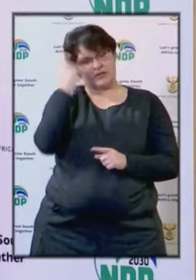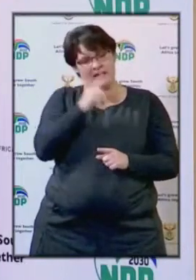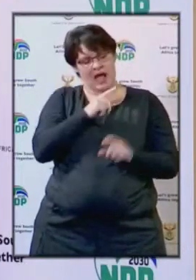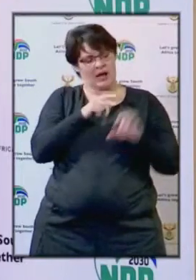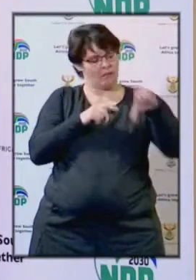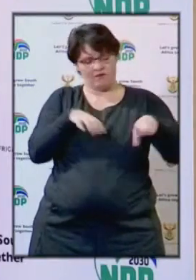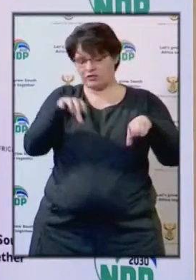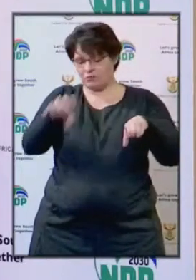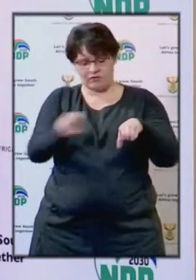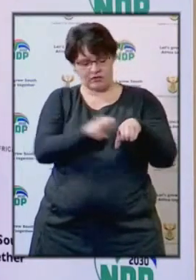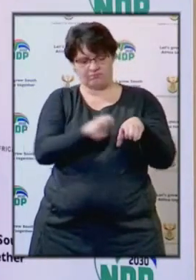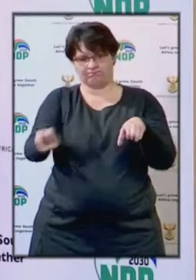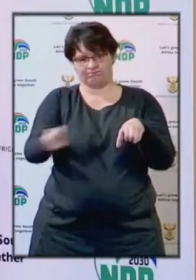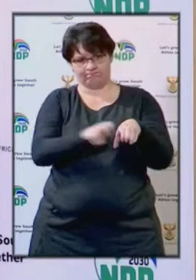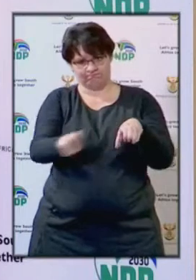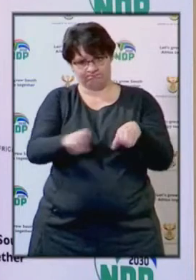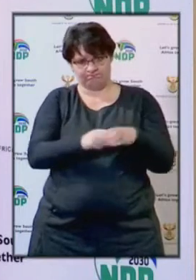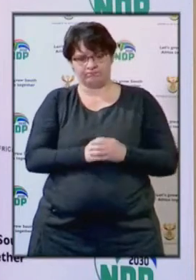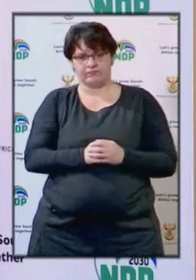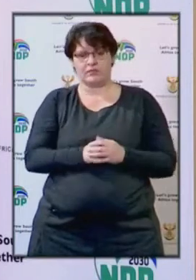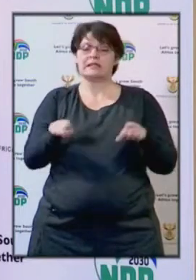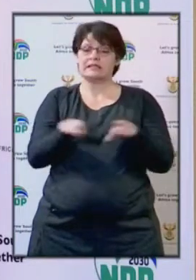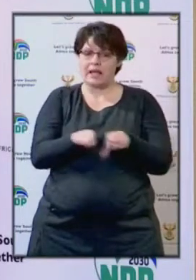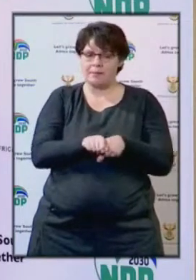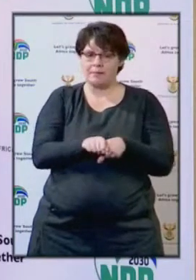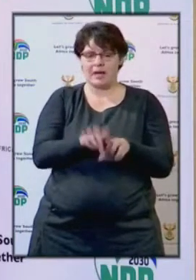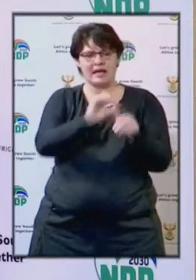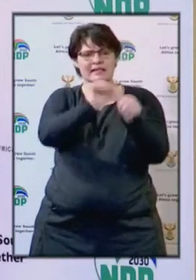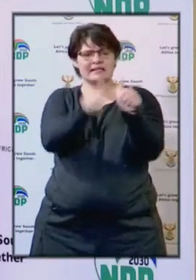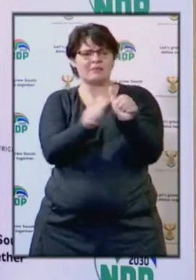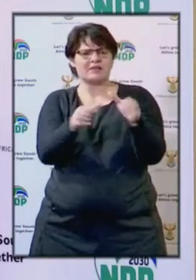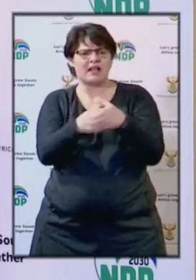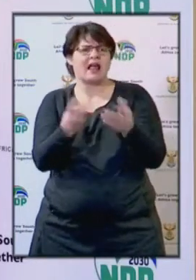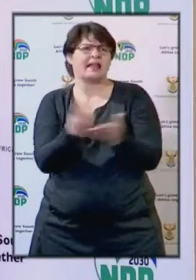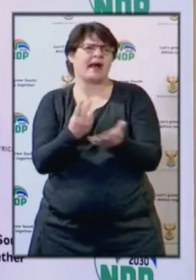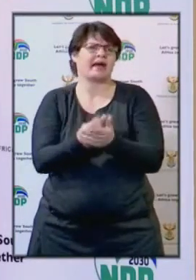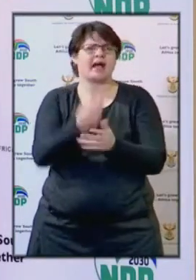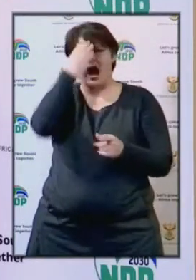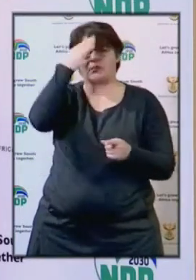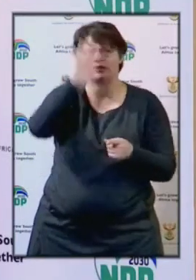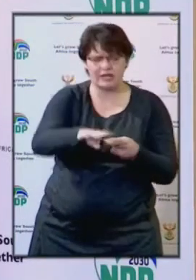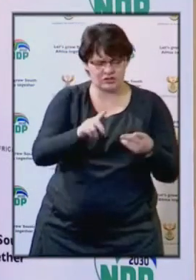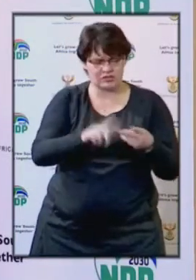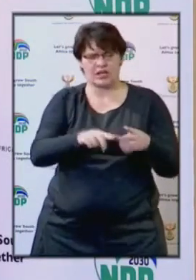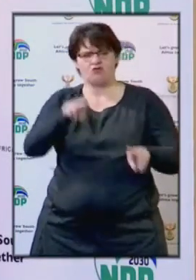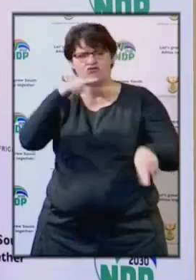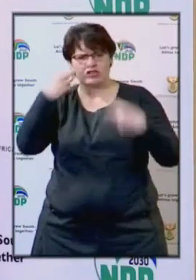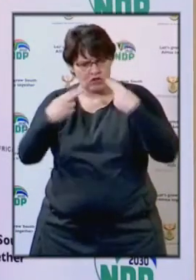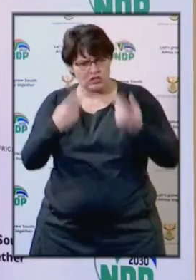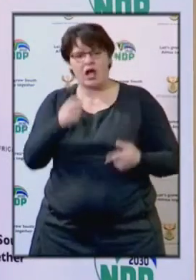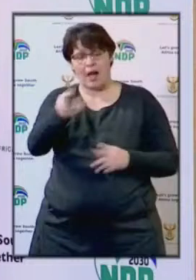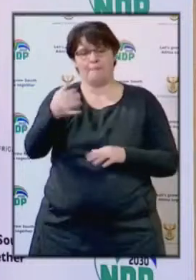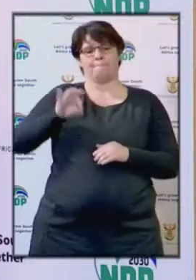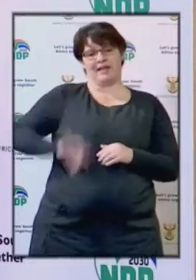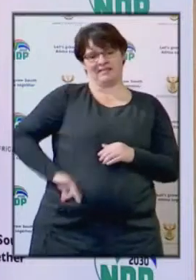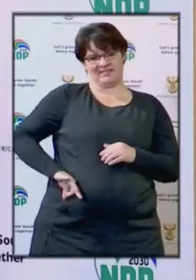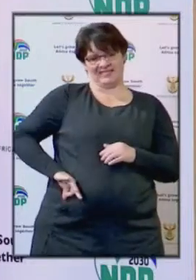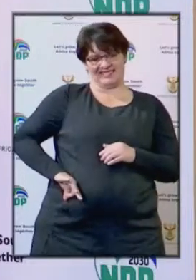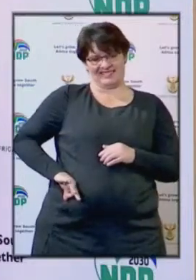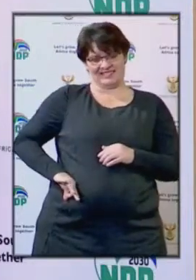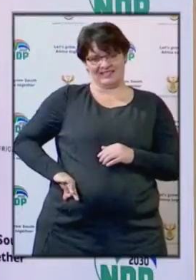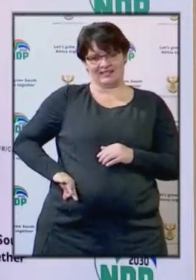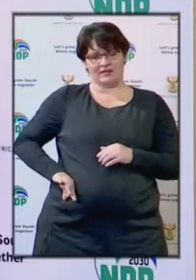movement or travel. And also, the sub-sectors such as accommodation and restaurants will greatly benefit